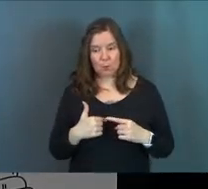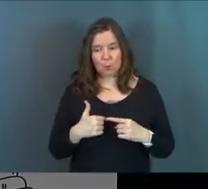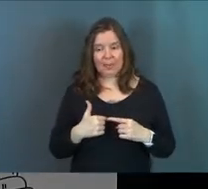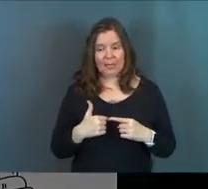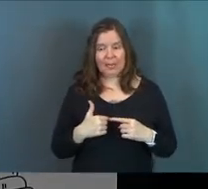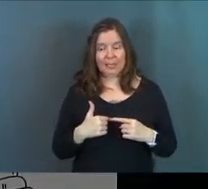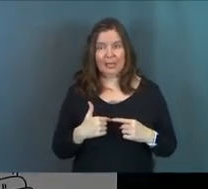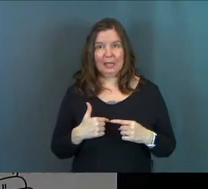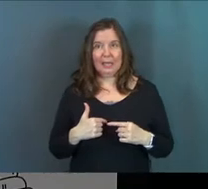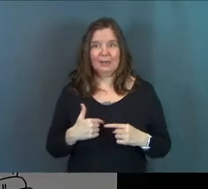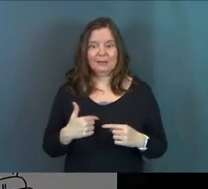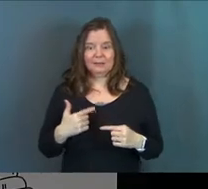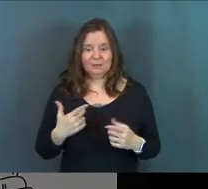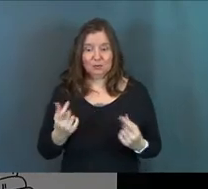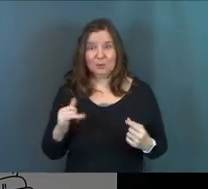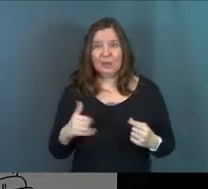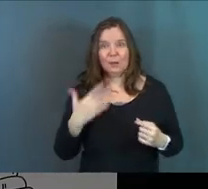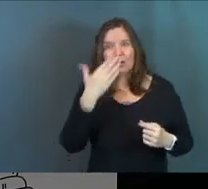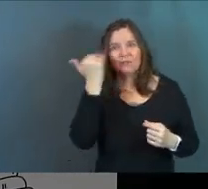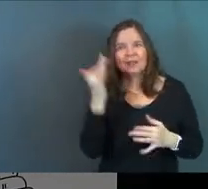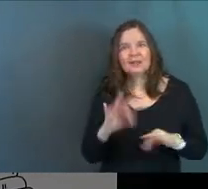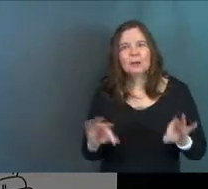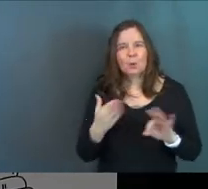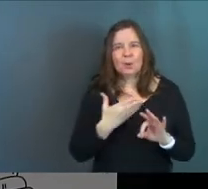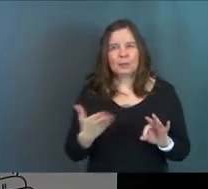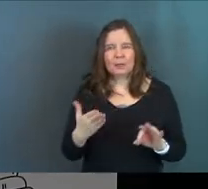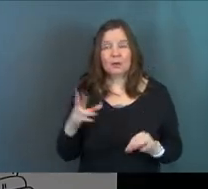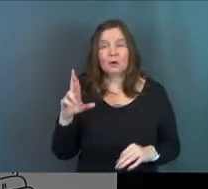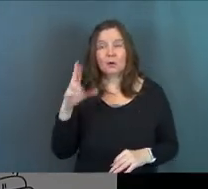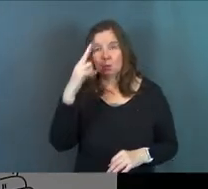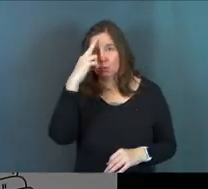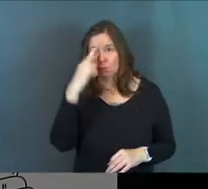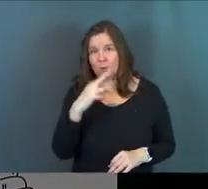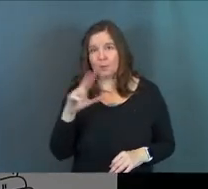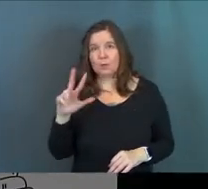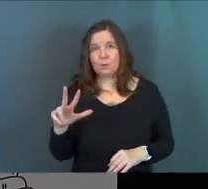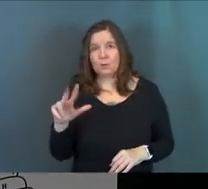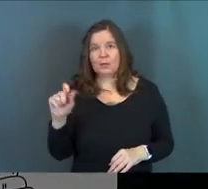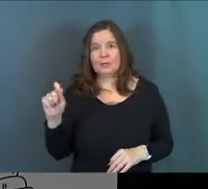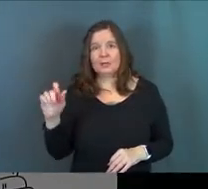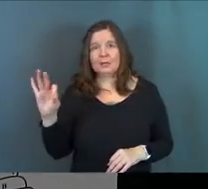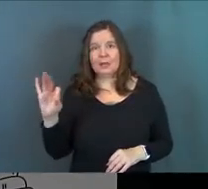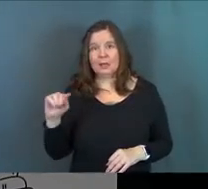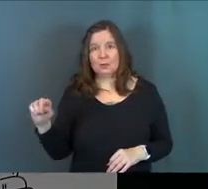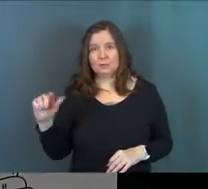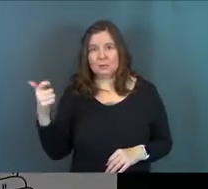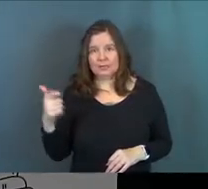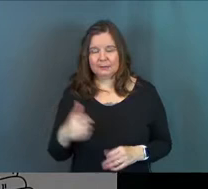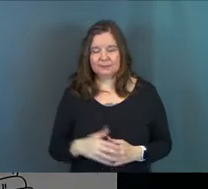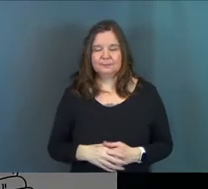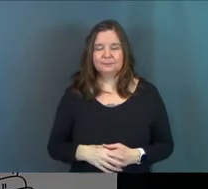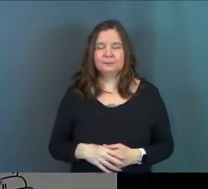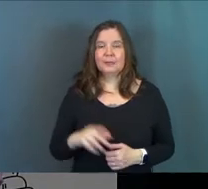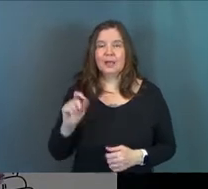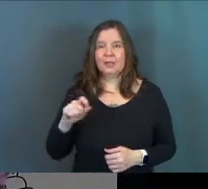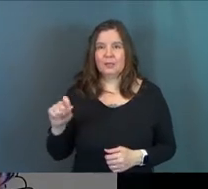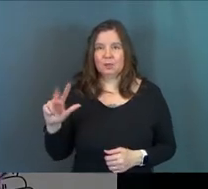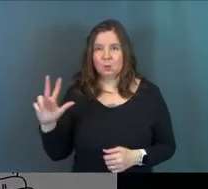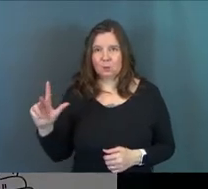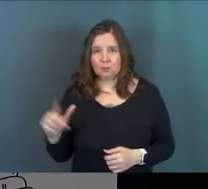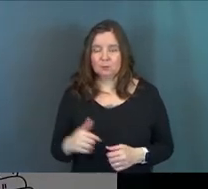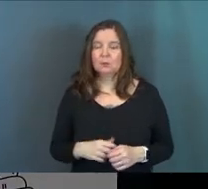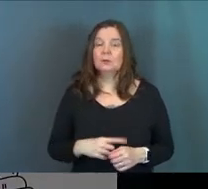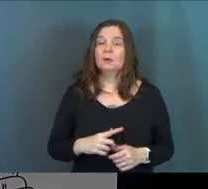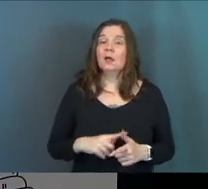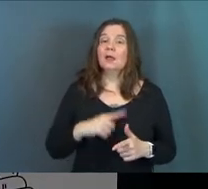into this place, we forget this very important thing. Romans 3, 9 through 10 in verse 23. So I've got the three. We're going to jump to 23. Well